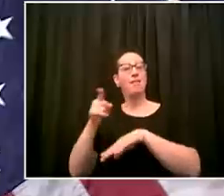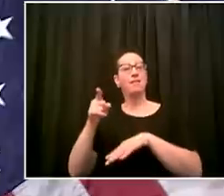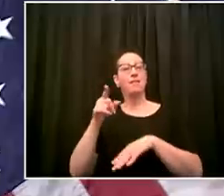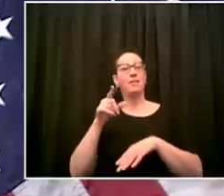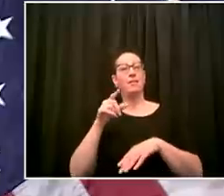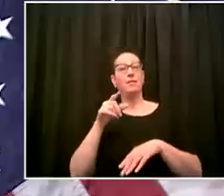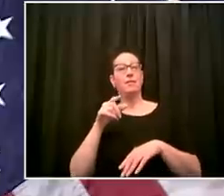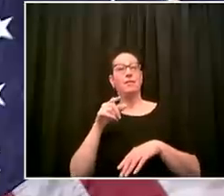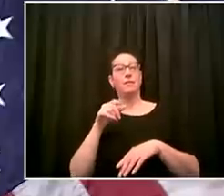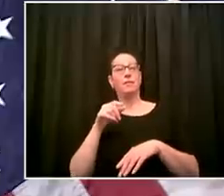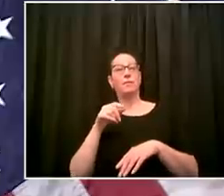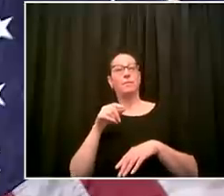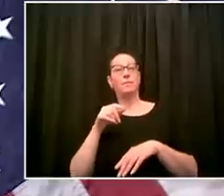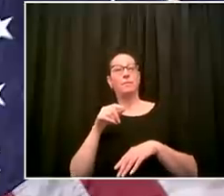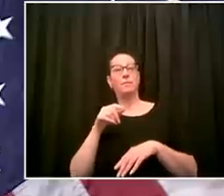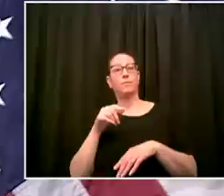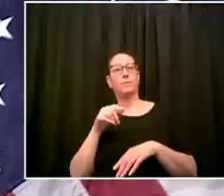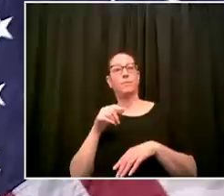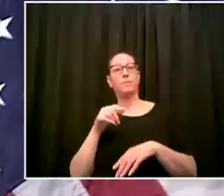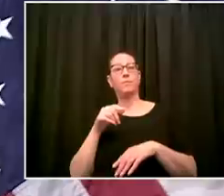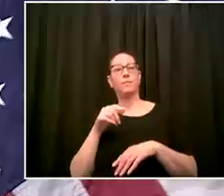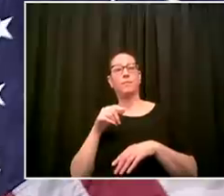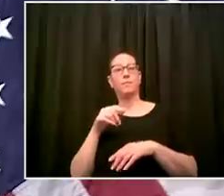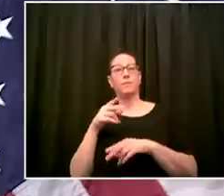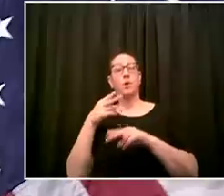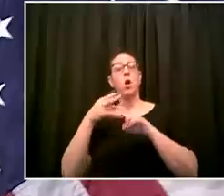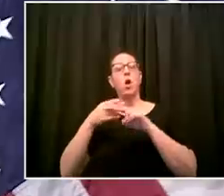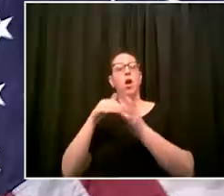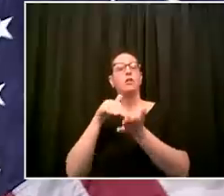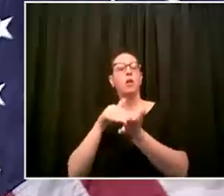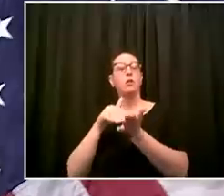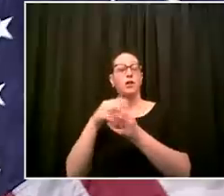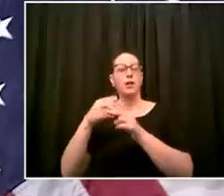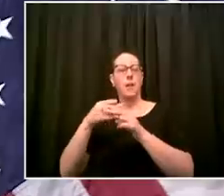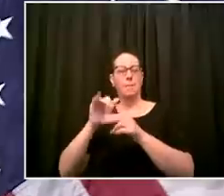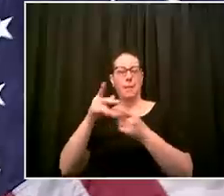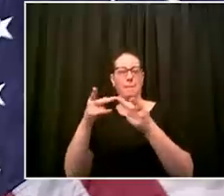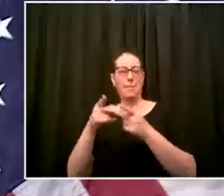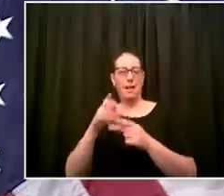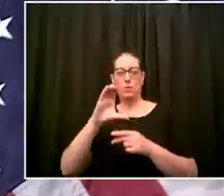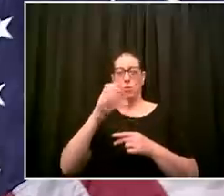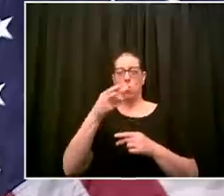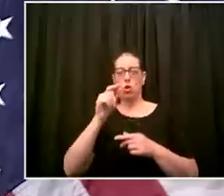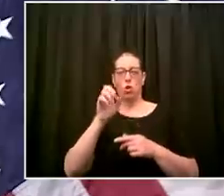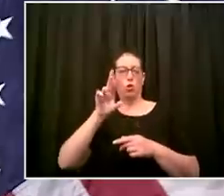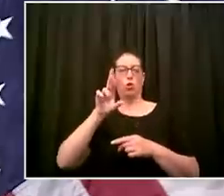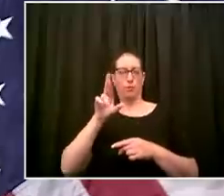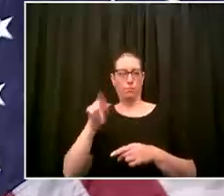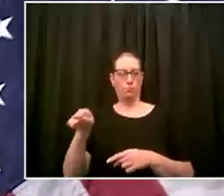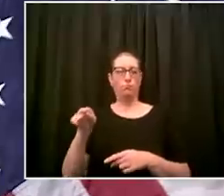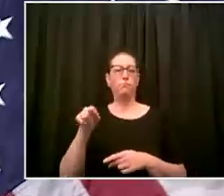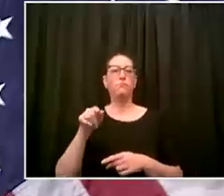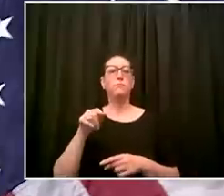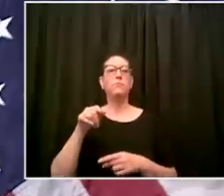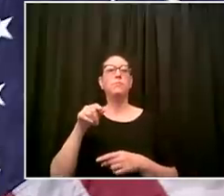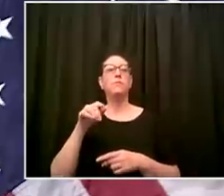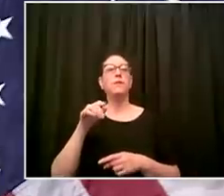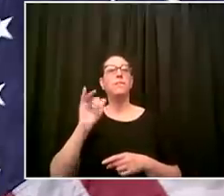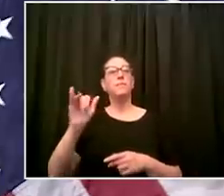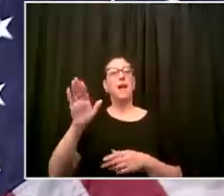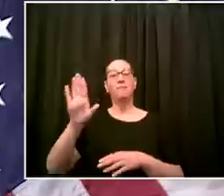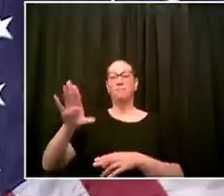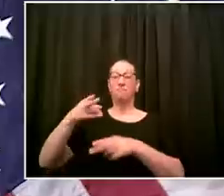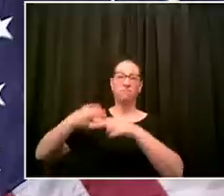as a quality uh senior facility uh recent inspections were